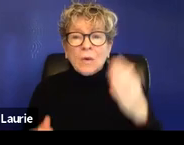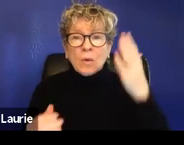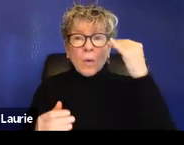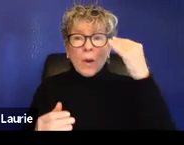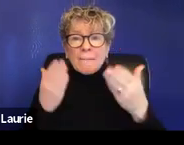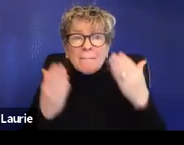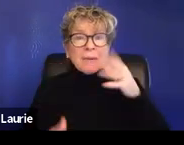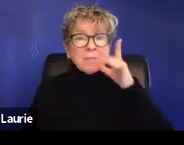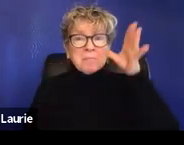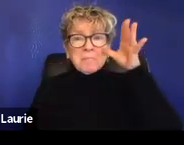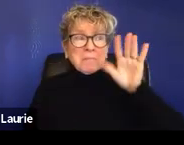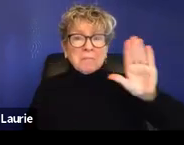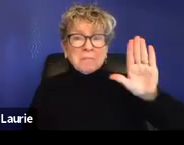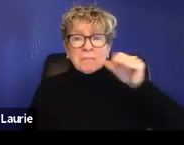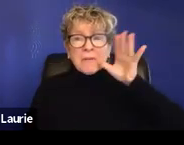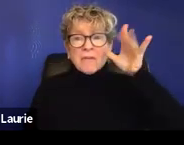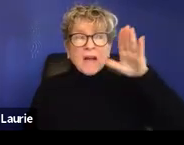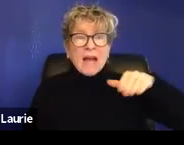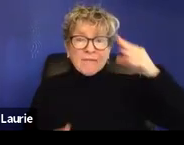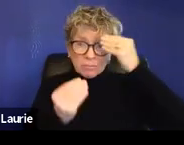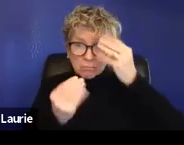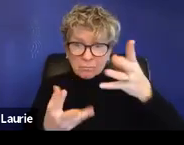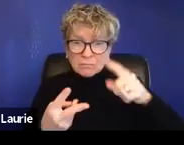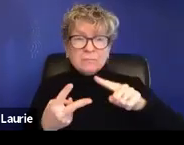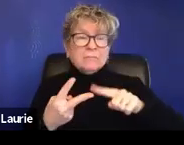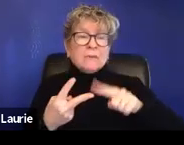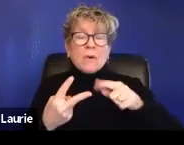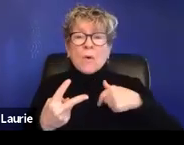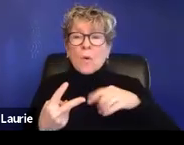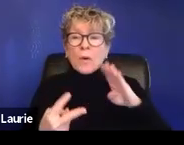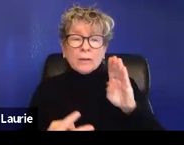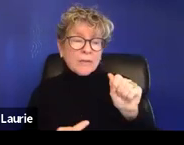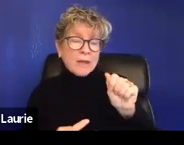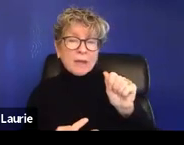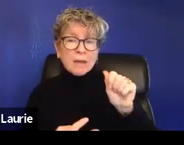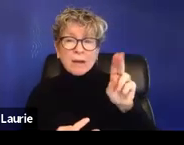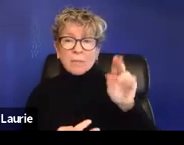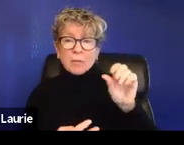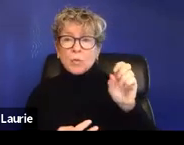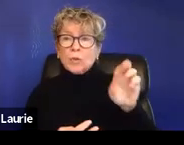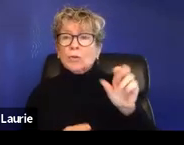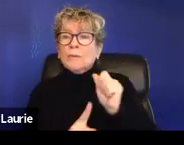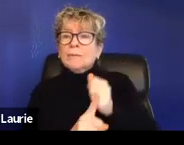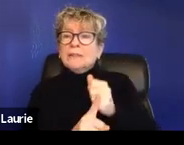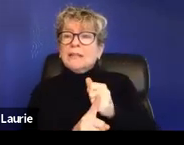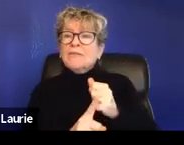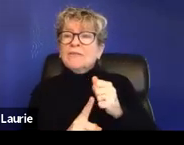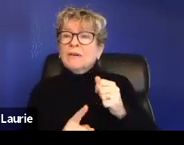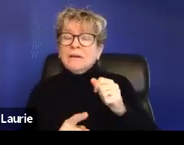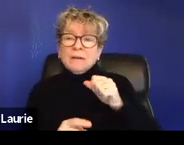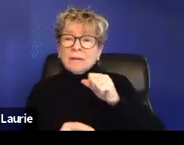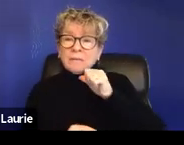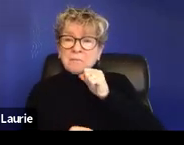their abuser handling all the immigration documents. Um, even if you're not sure exactly, or the survivor is not sure